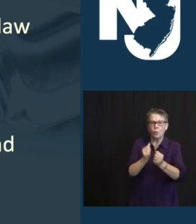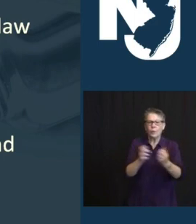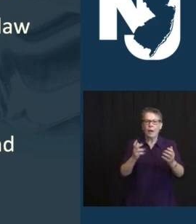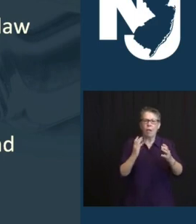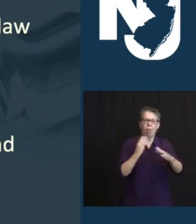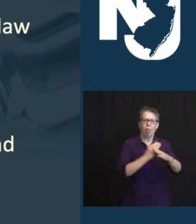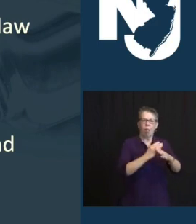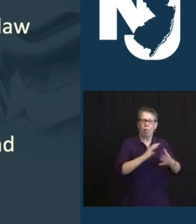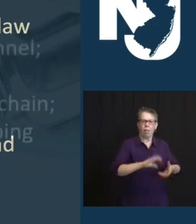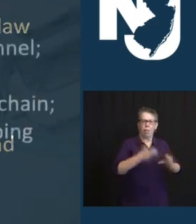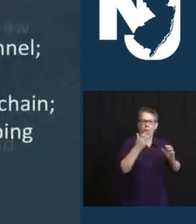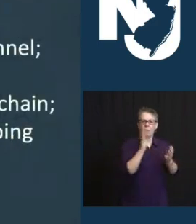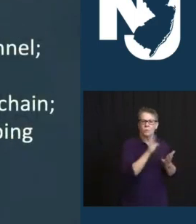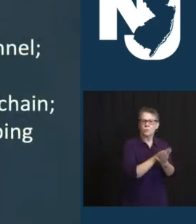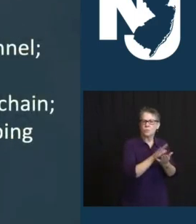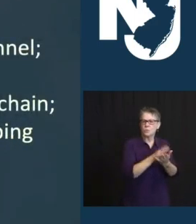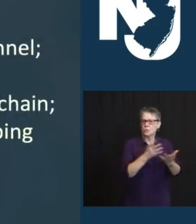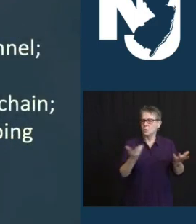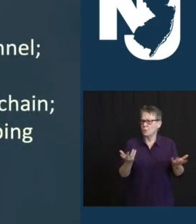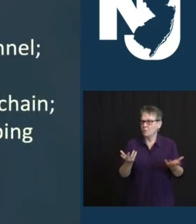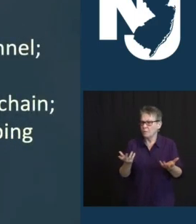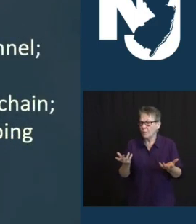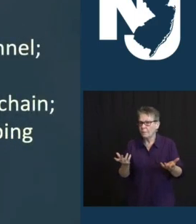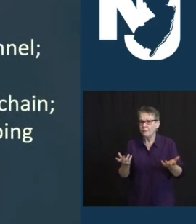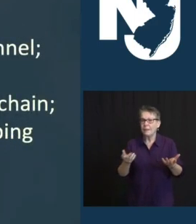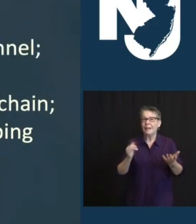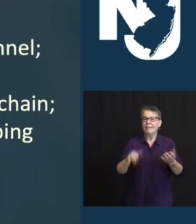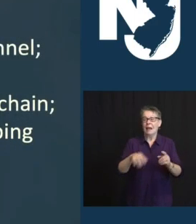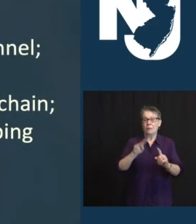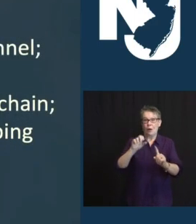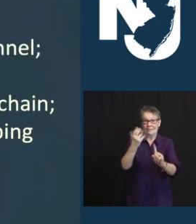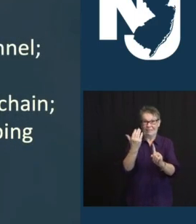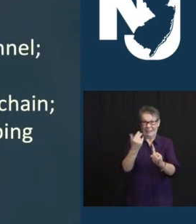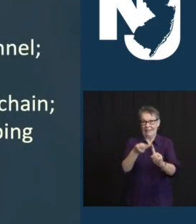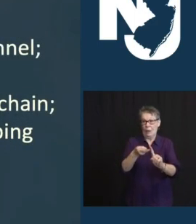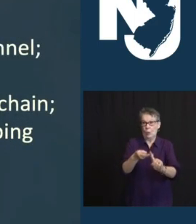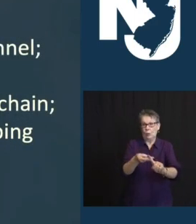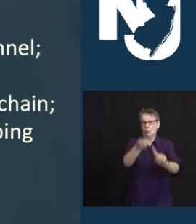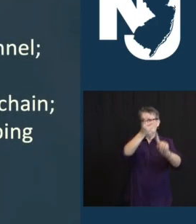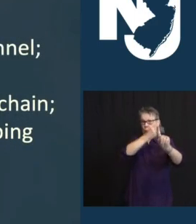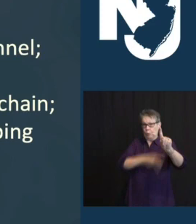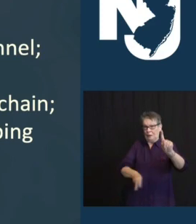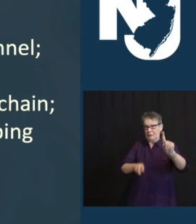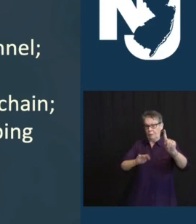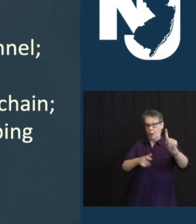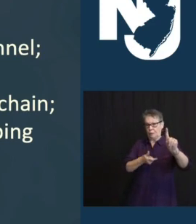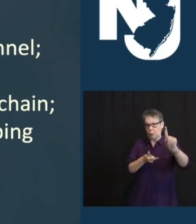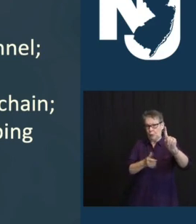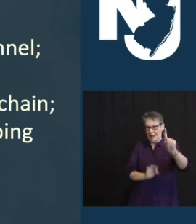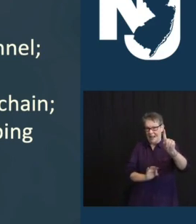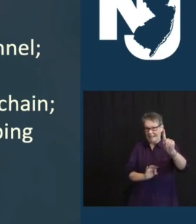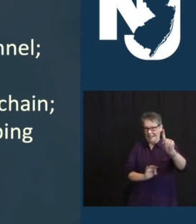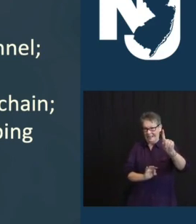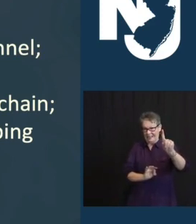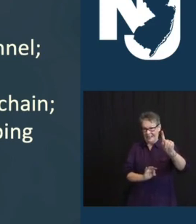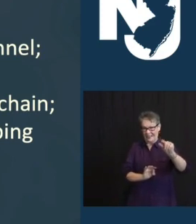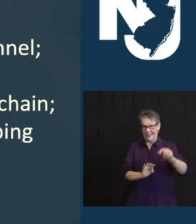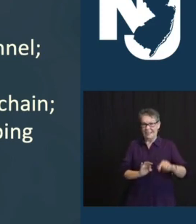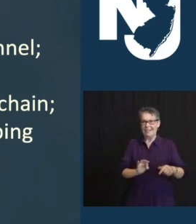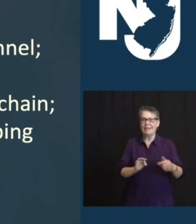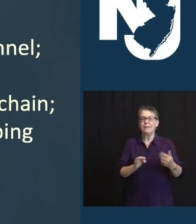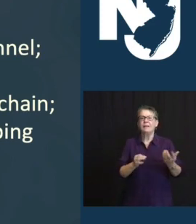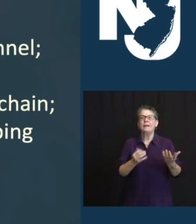AND THEN, TWO WEEKS LATER, ON MARCH 29TH, WE WILL OPEN ELIGIBILITY FOR FRONTLINE ESSENTIAL WORKERS IN THE